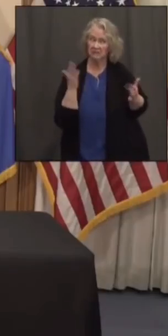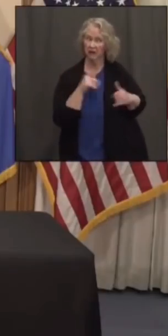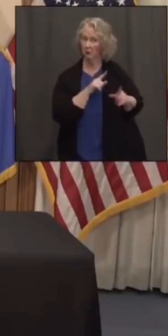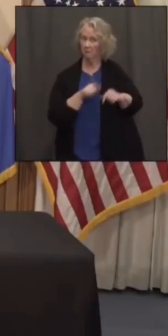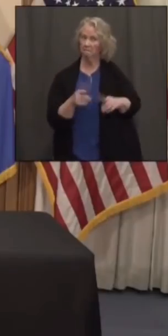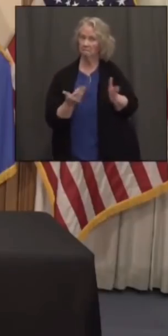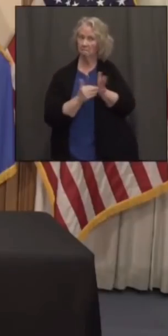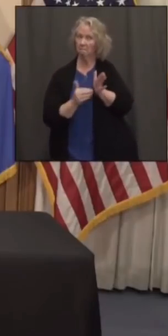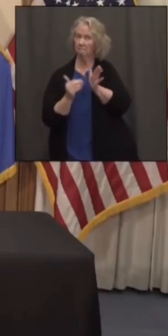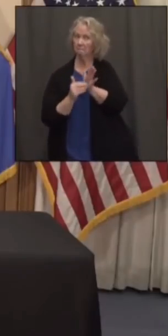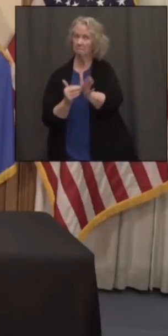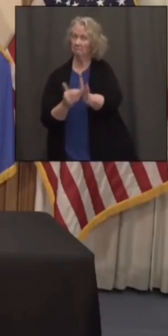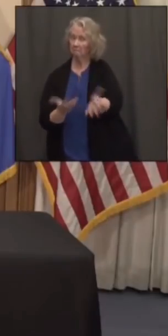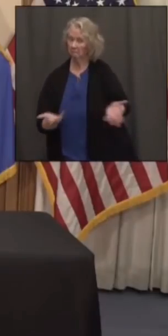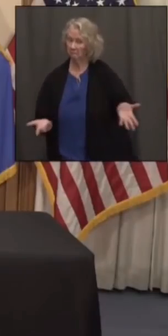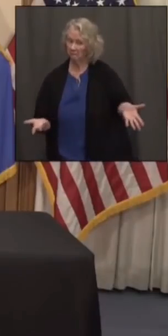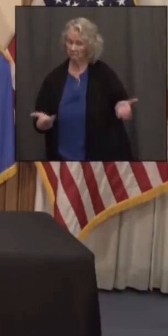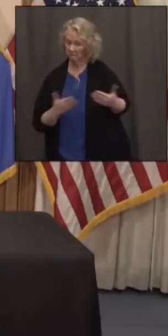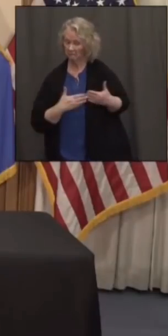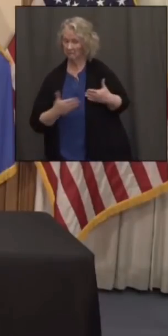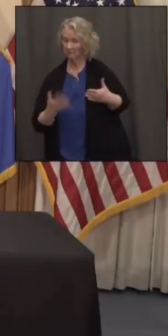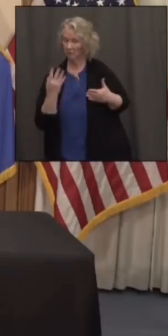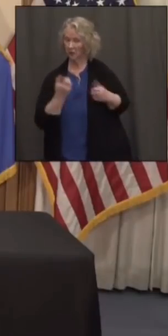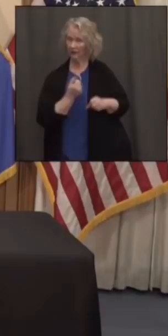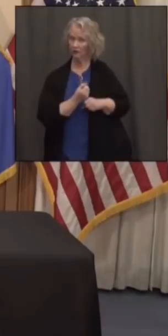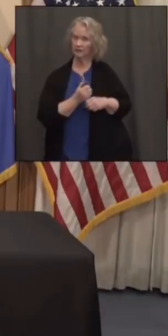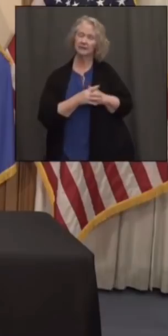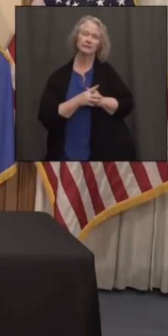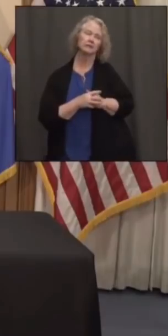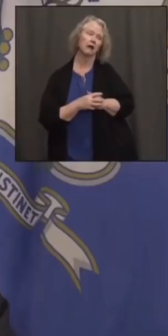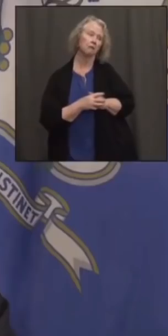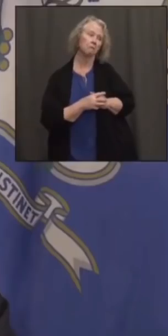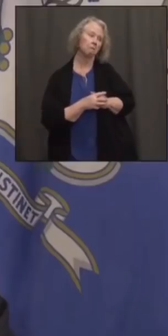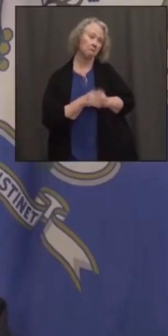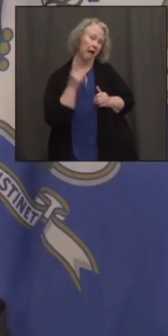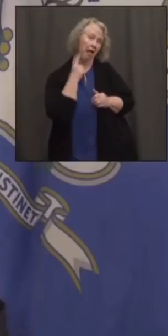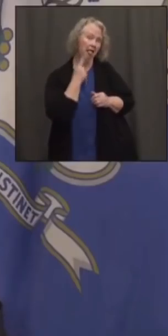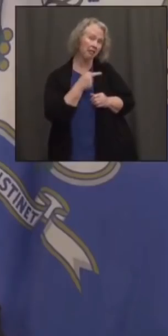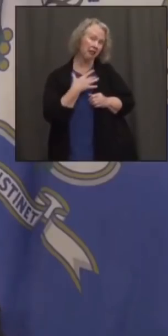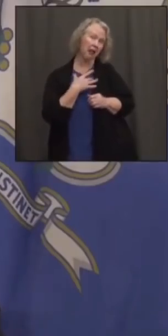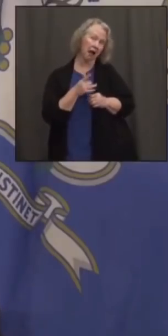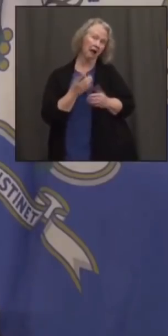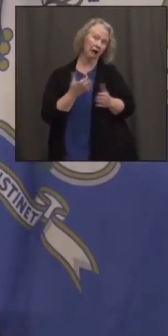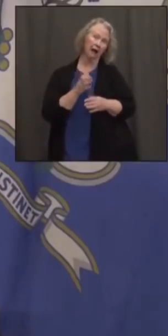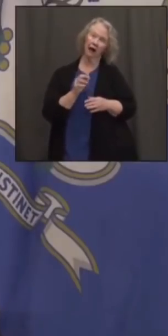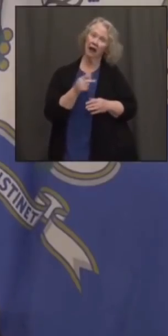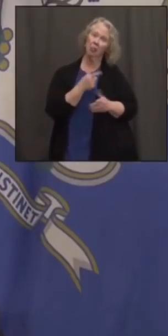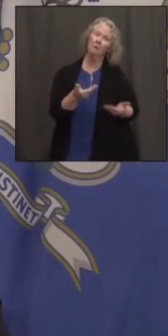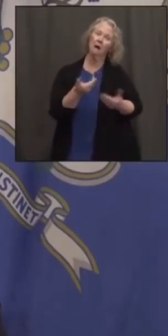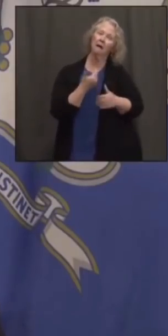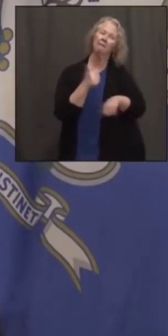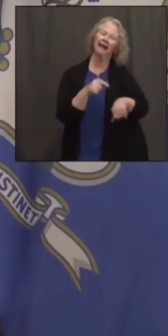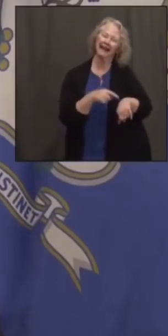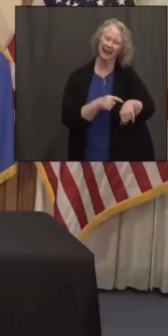more of during these next four years? I think they like Connecticut and they're welcome anytime.